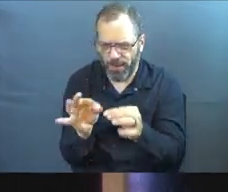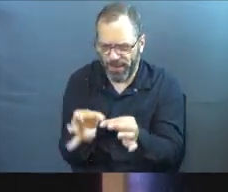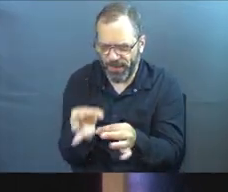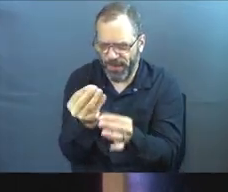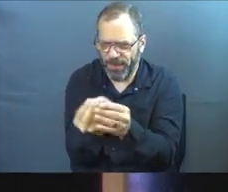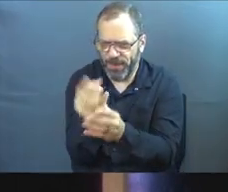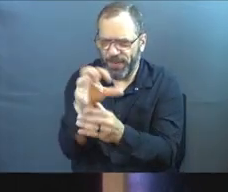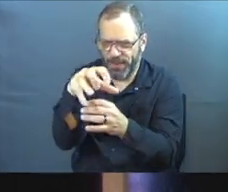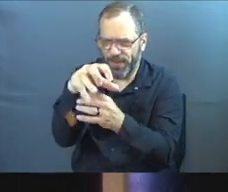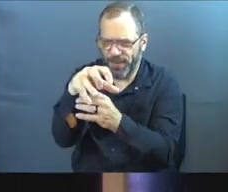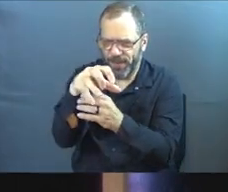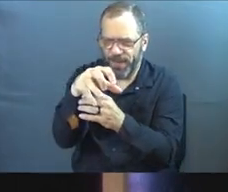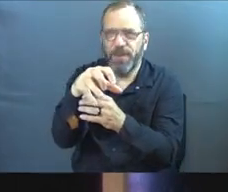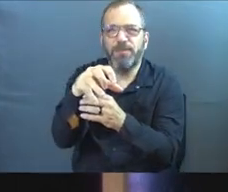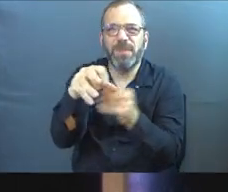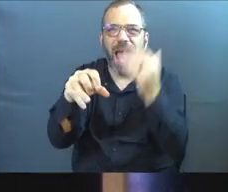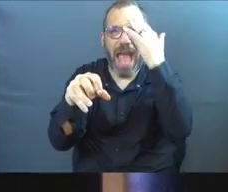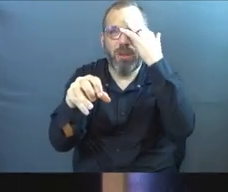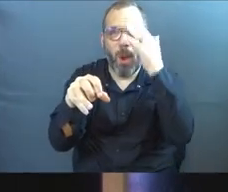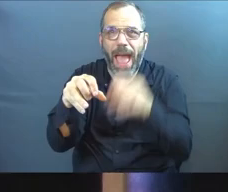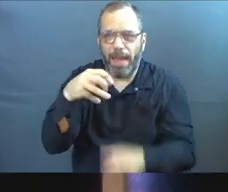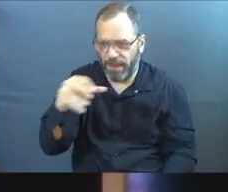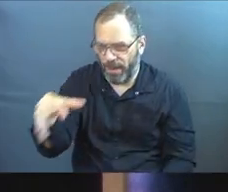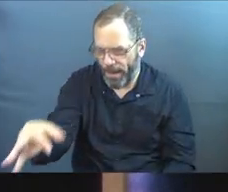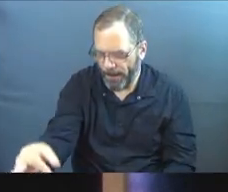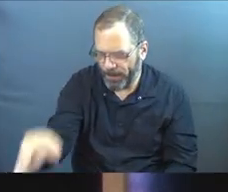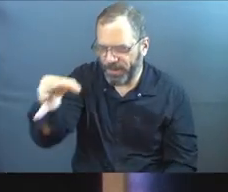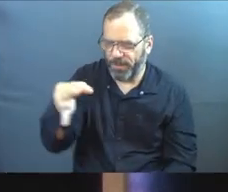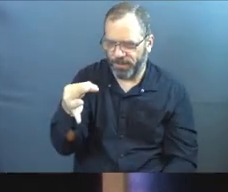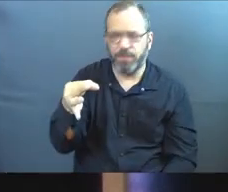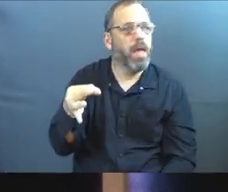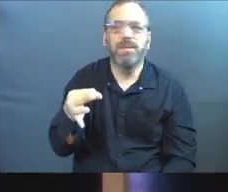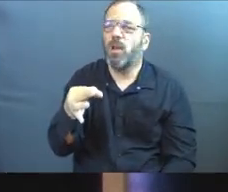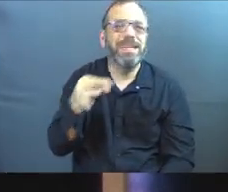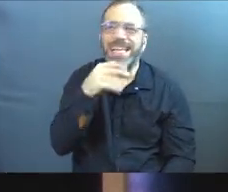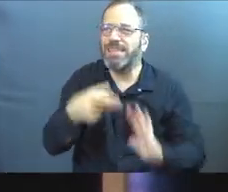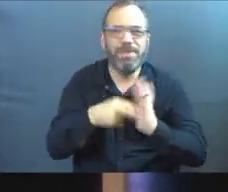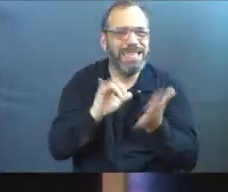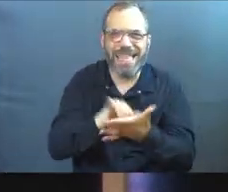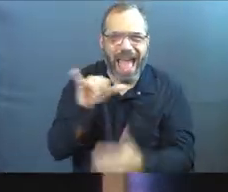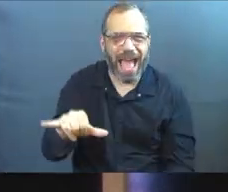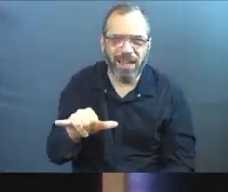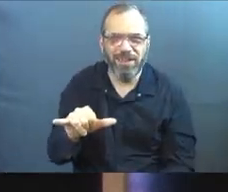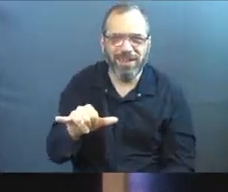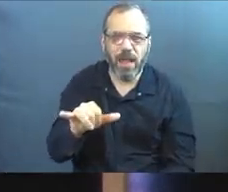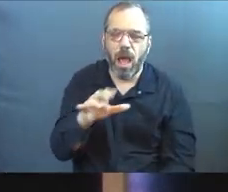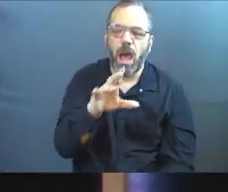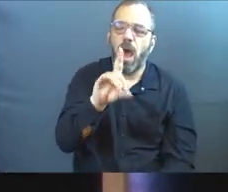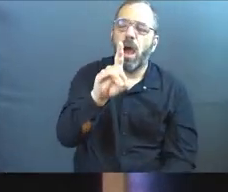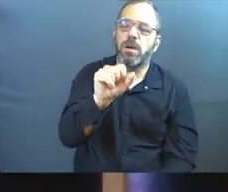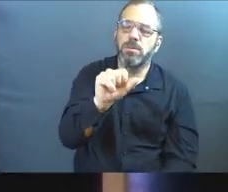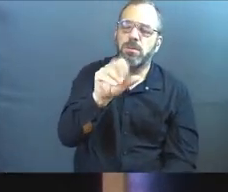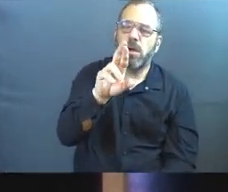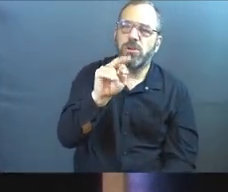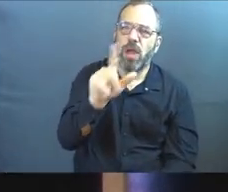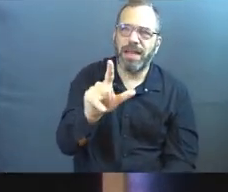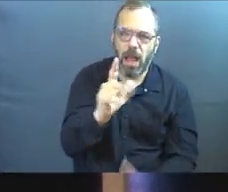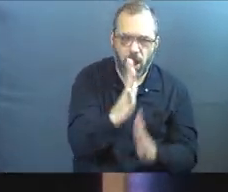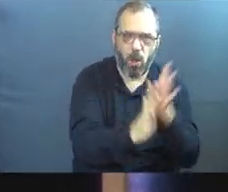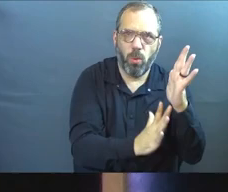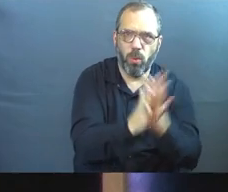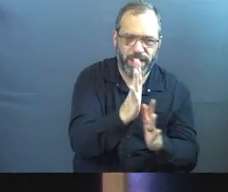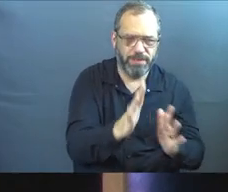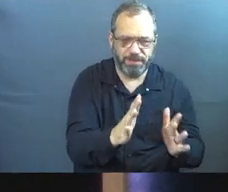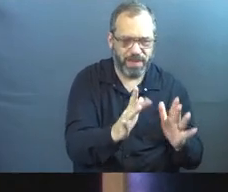flower on top and I'm going to know the weed and I'm going to go and pluck that thing out. That's not what he's talking about here. Darnell wheat, what would happen is